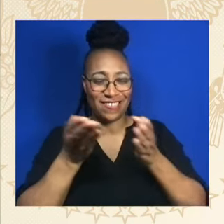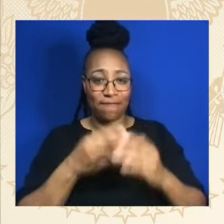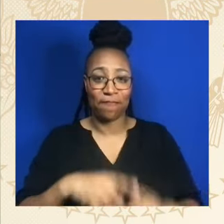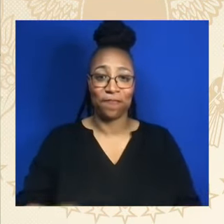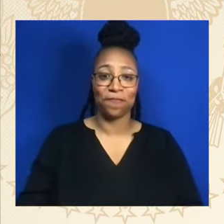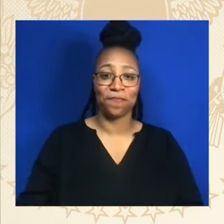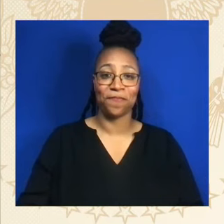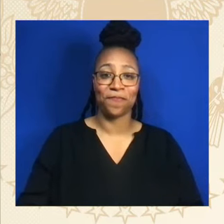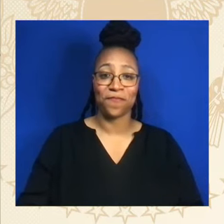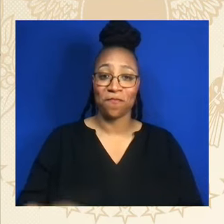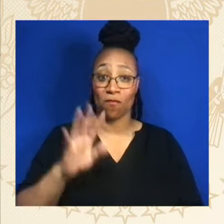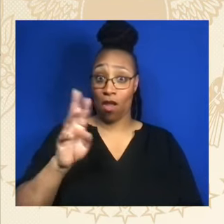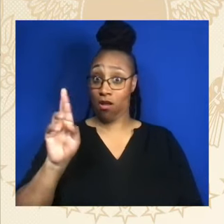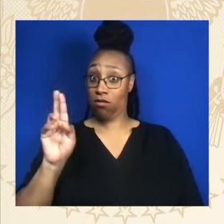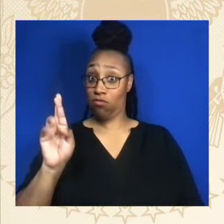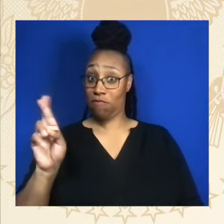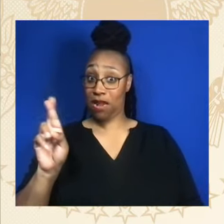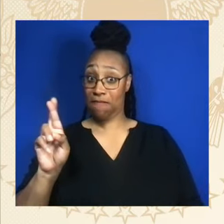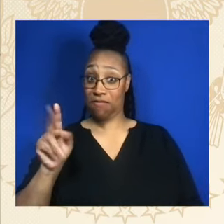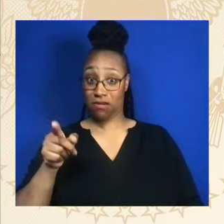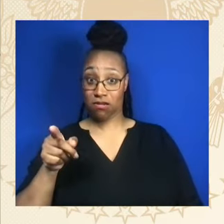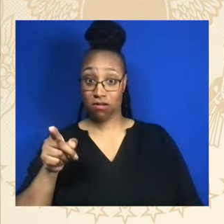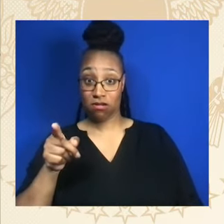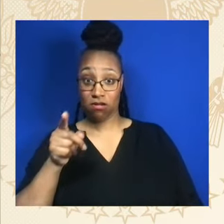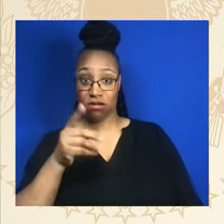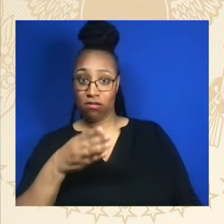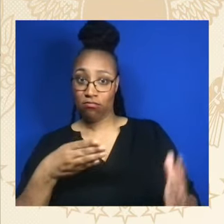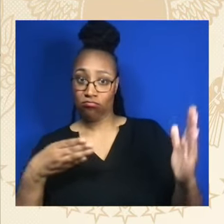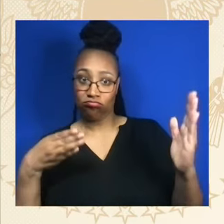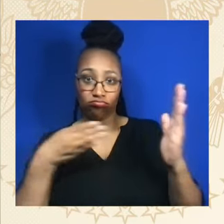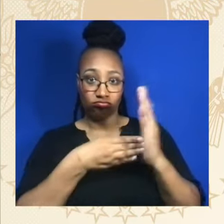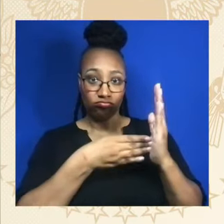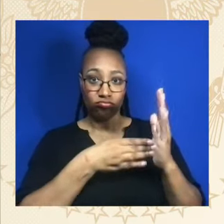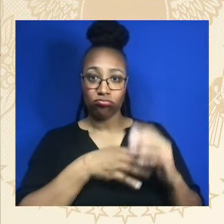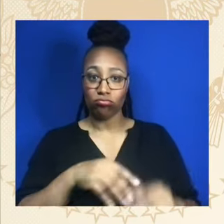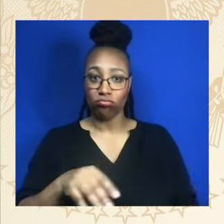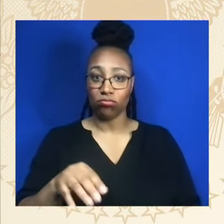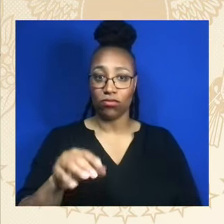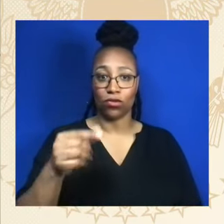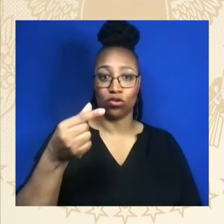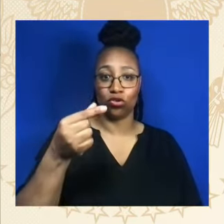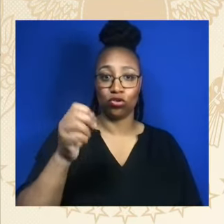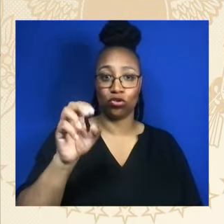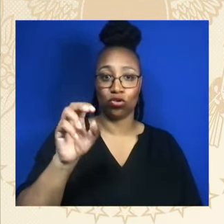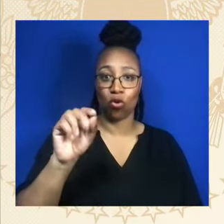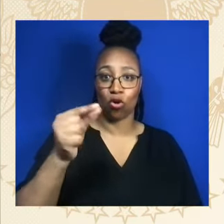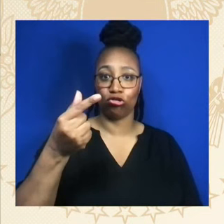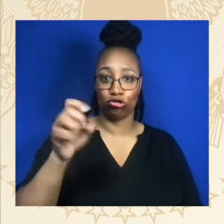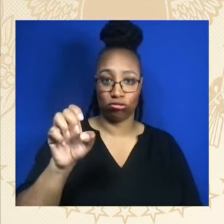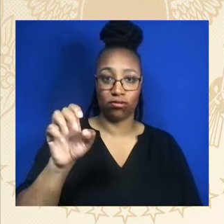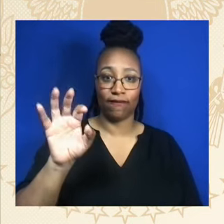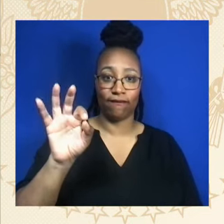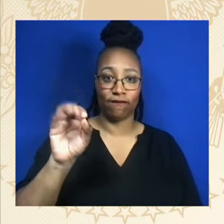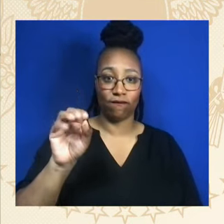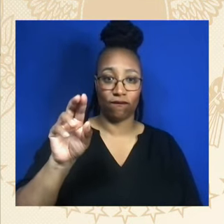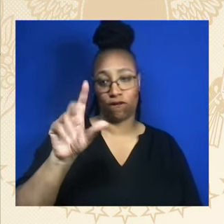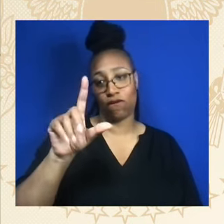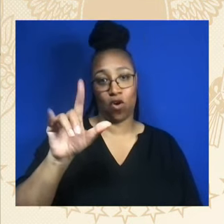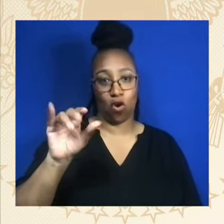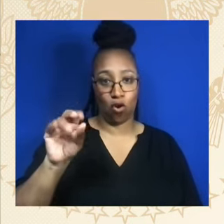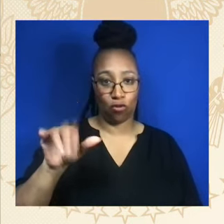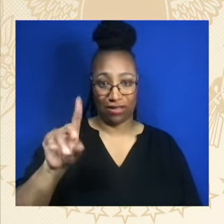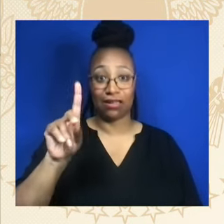write it. I signed a historic executive order requiring key elements of that bill in federal law enforcement. I banned